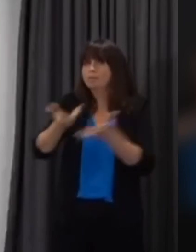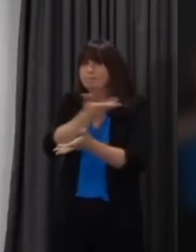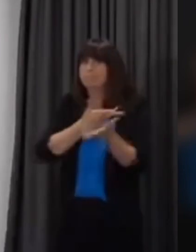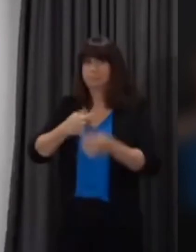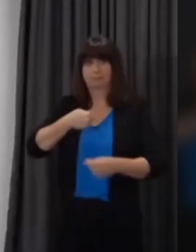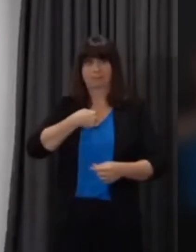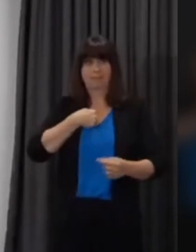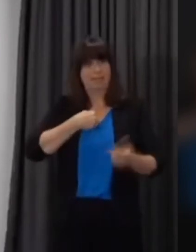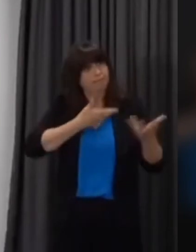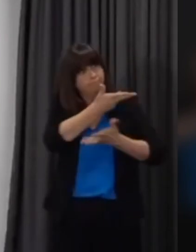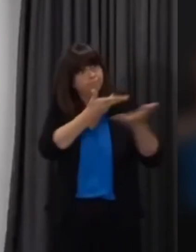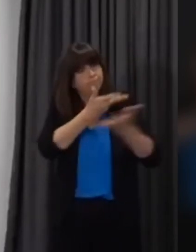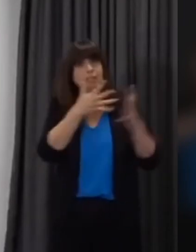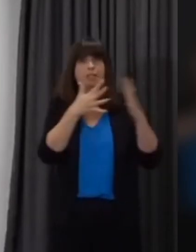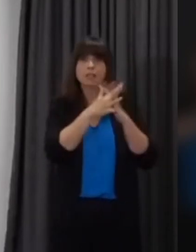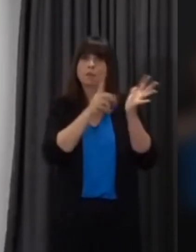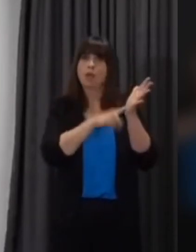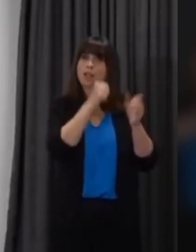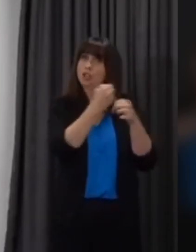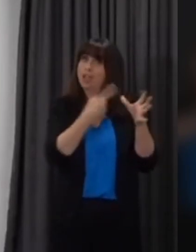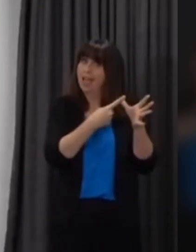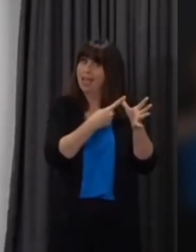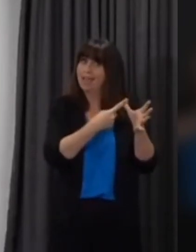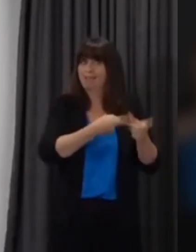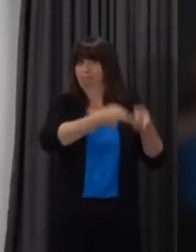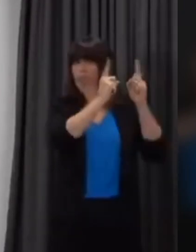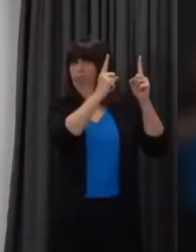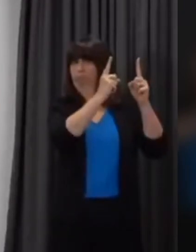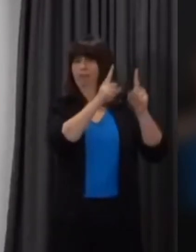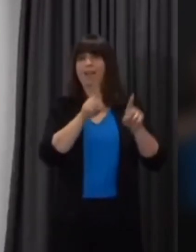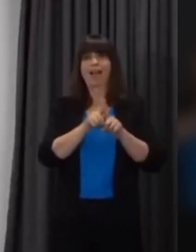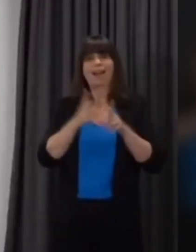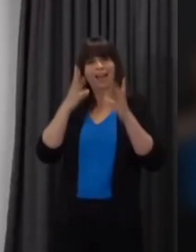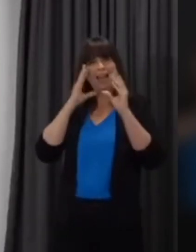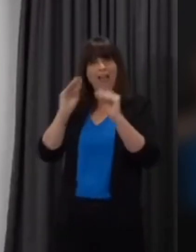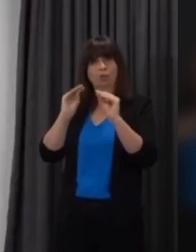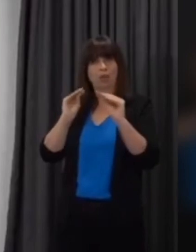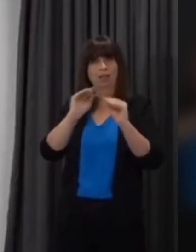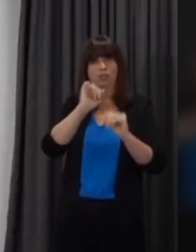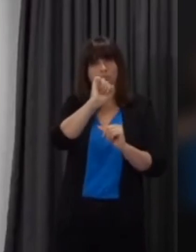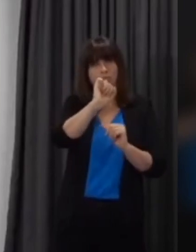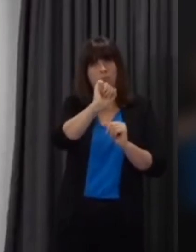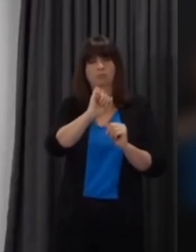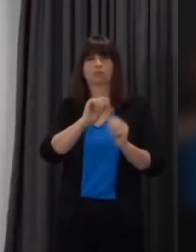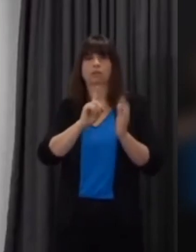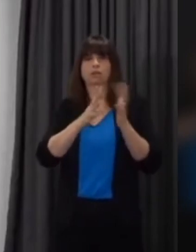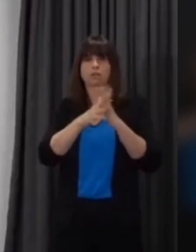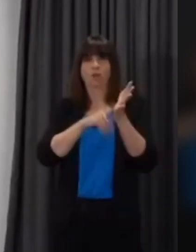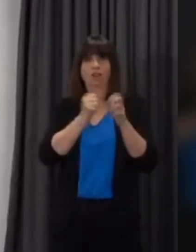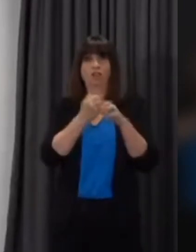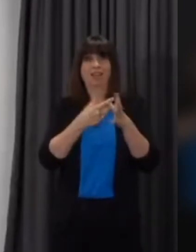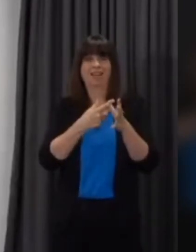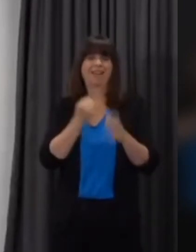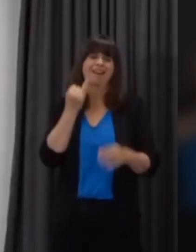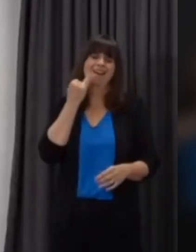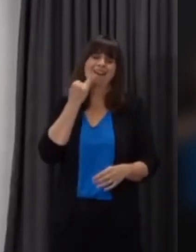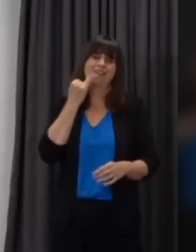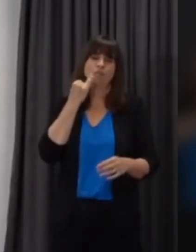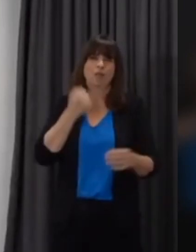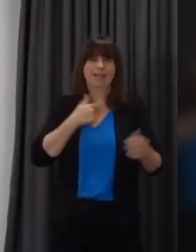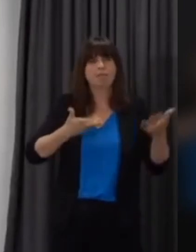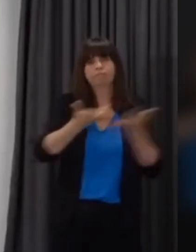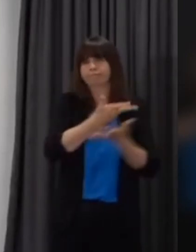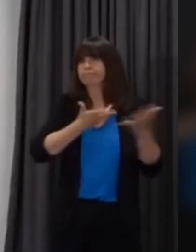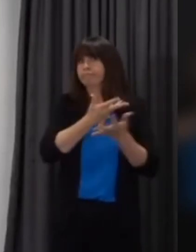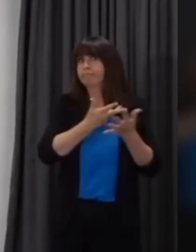meet with the leader of the WLGA and the lead for education of the WLGA on a weekly basis and indeed on